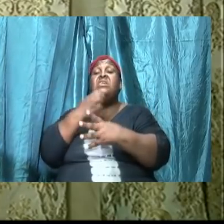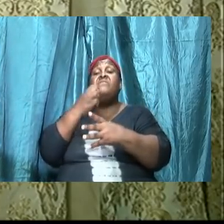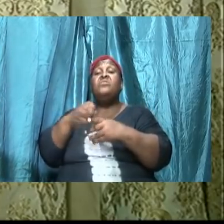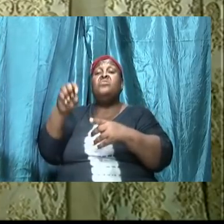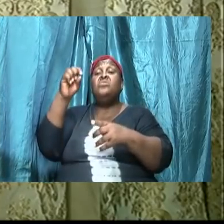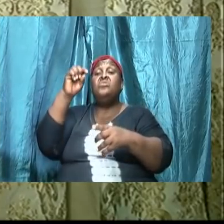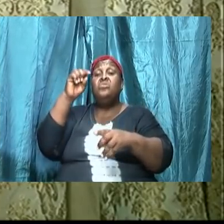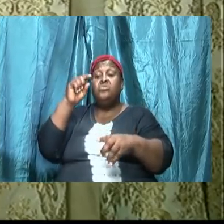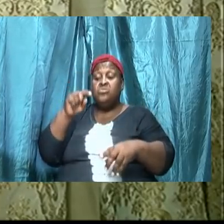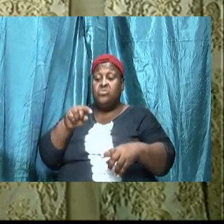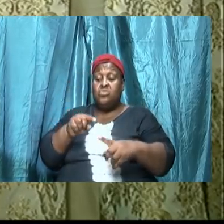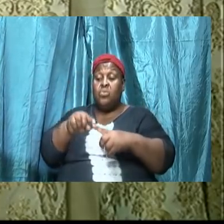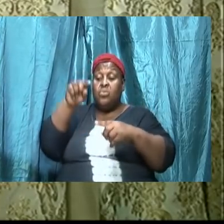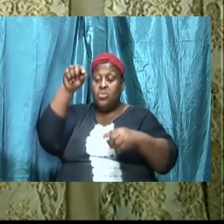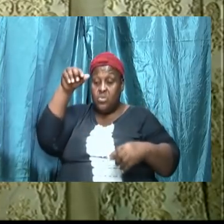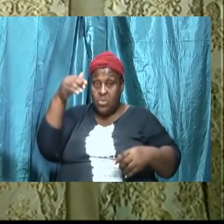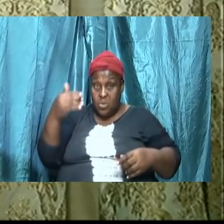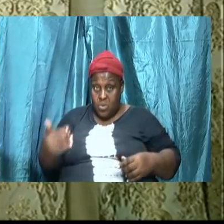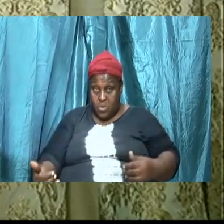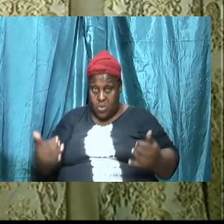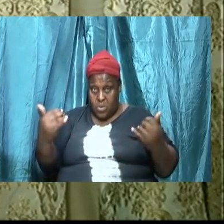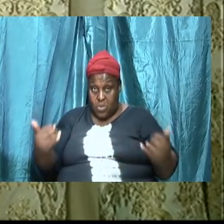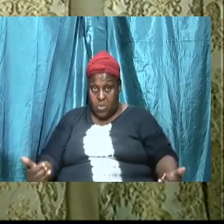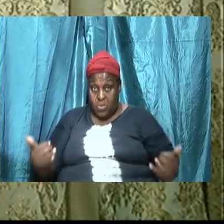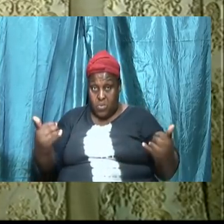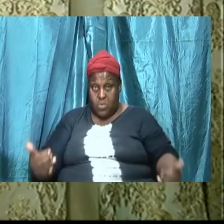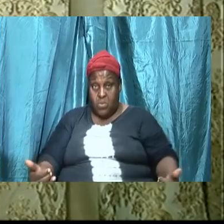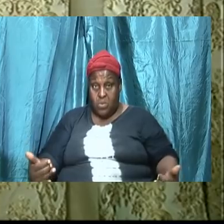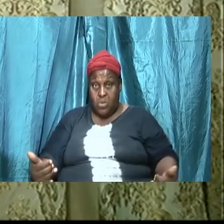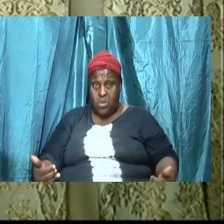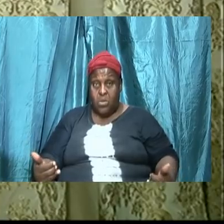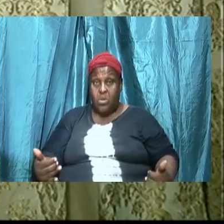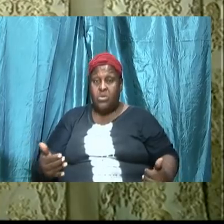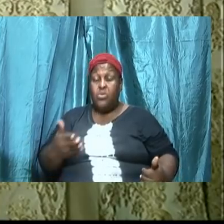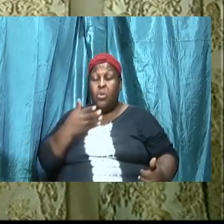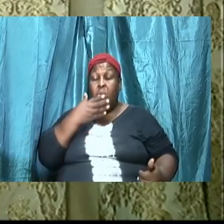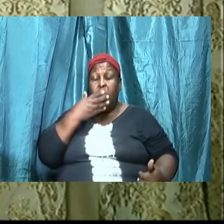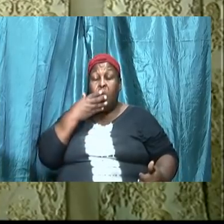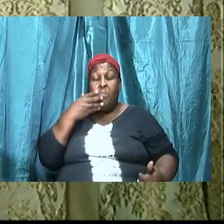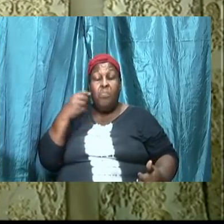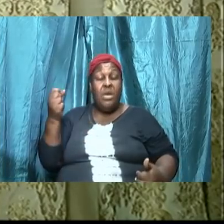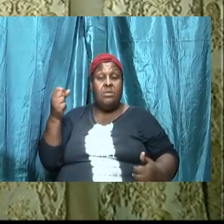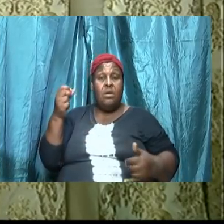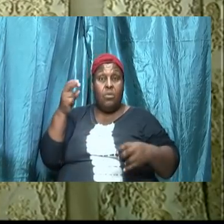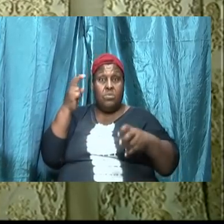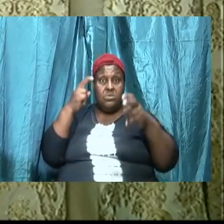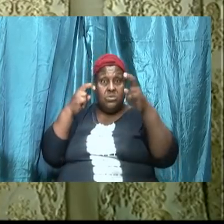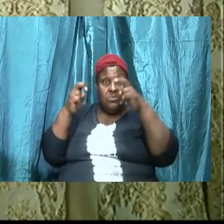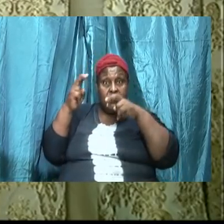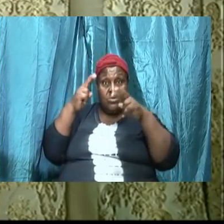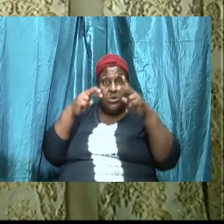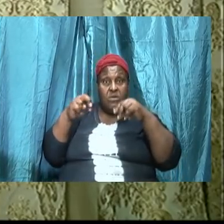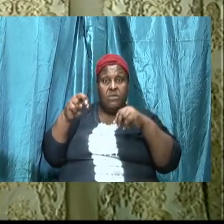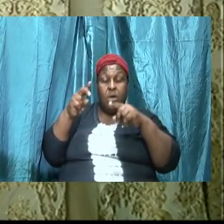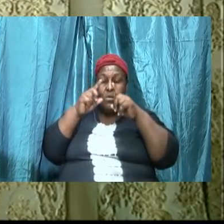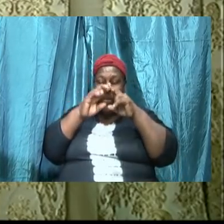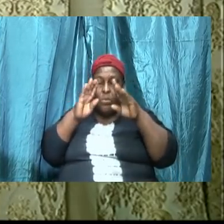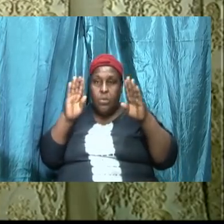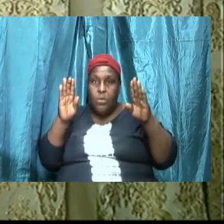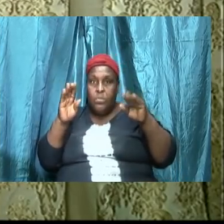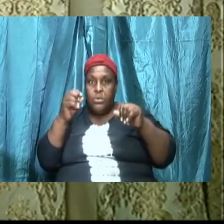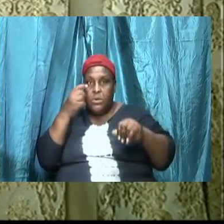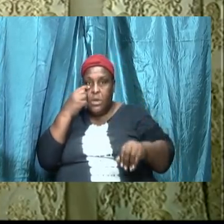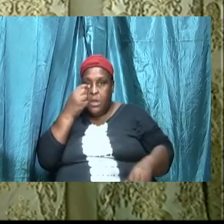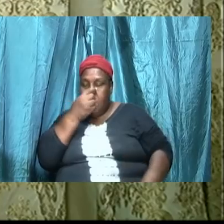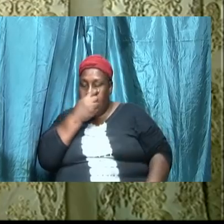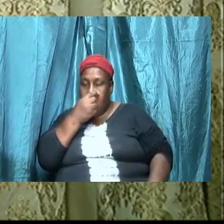even to this day we better open up our eyes and we better be aware of it so let me show us now and we